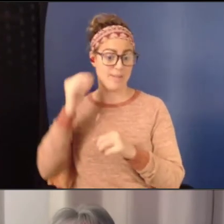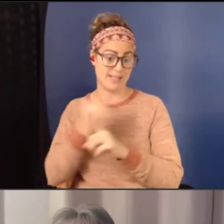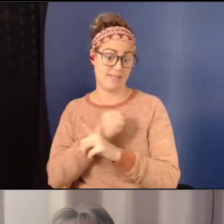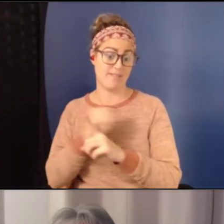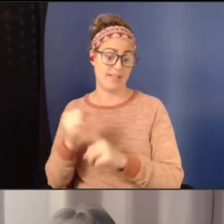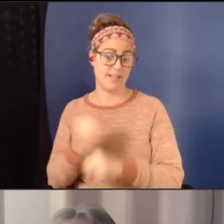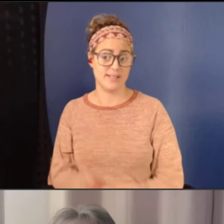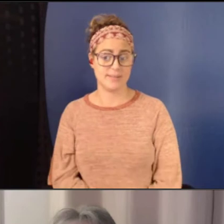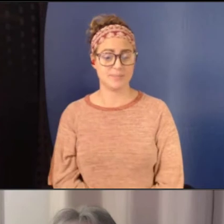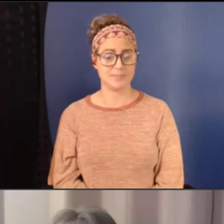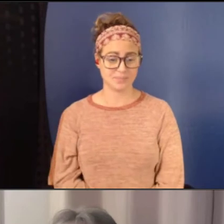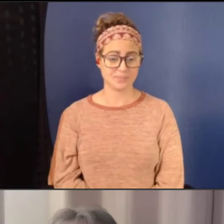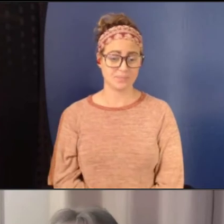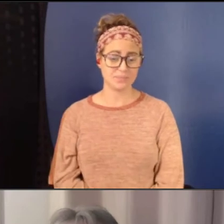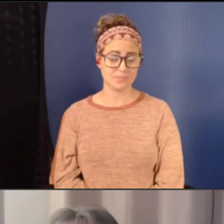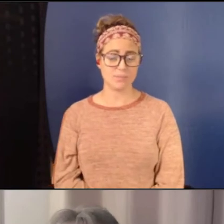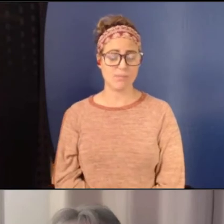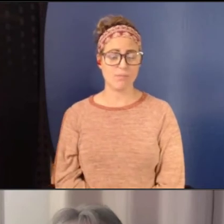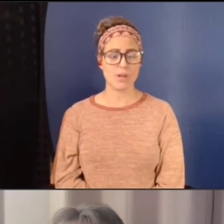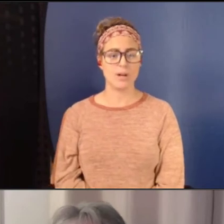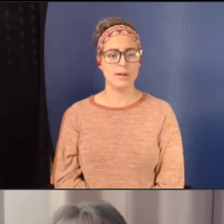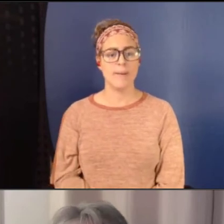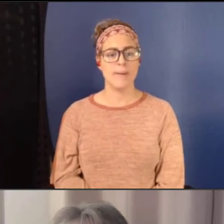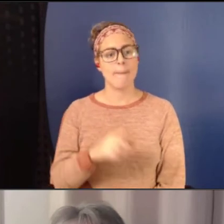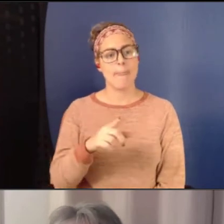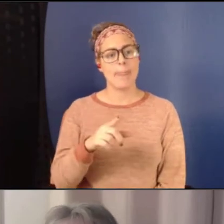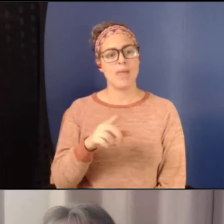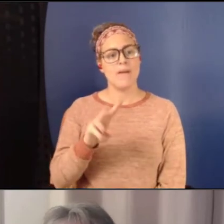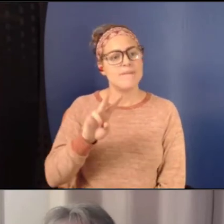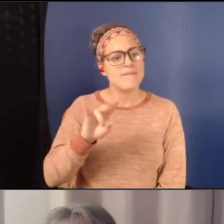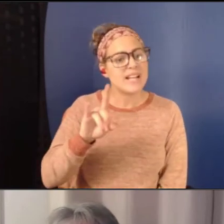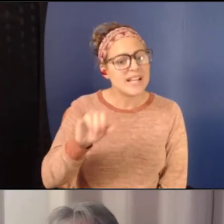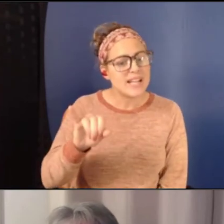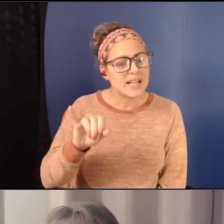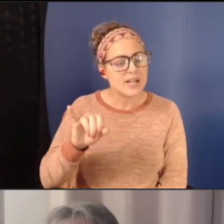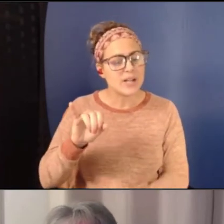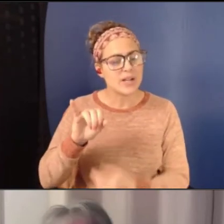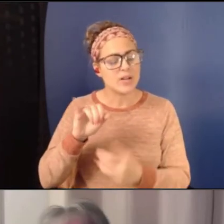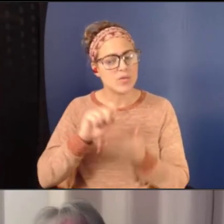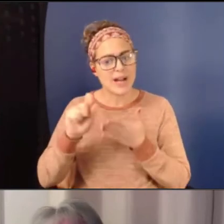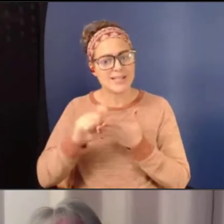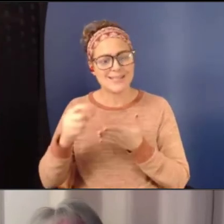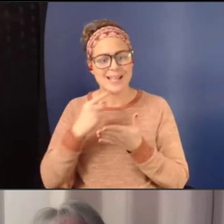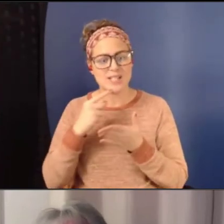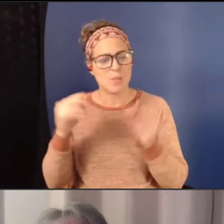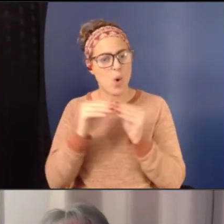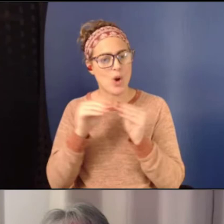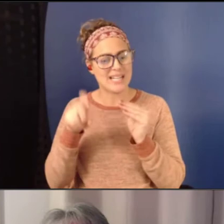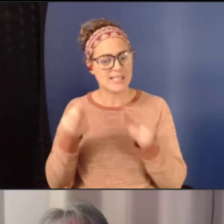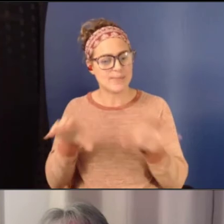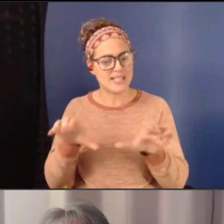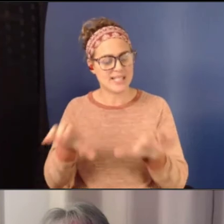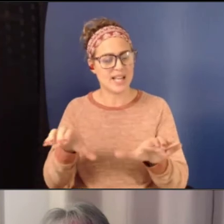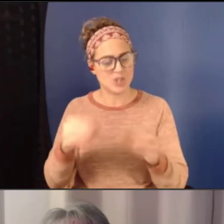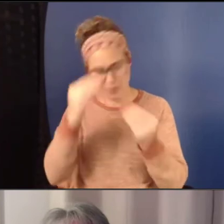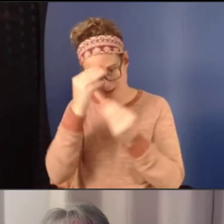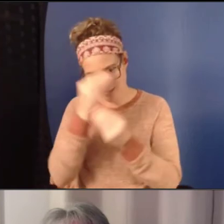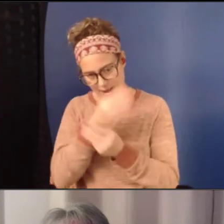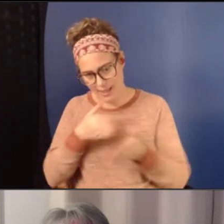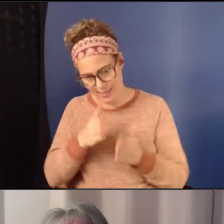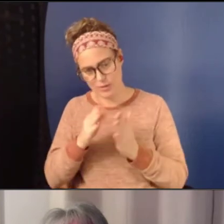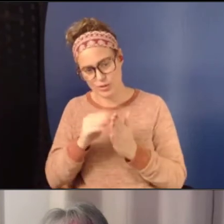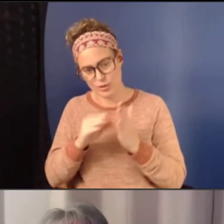Um, Vicki writes, I think more needs to be done to let students know what dating violence really is.